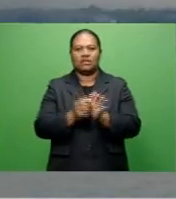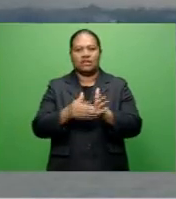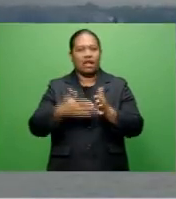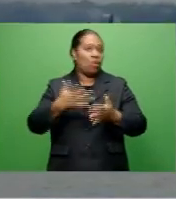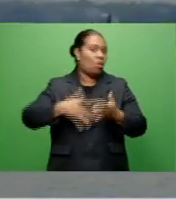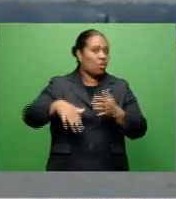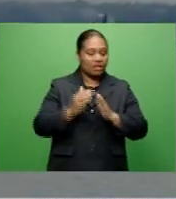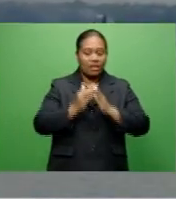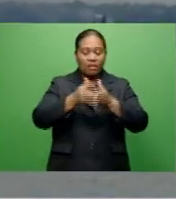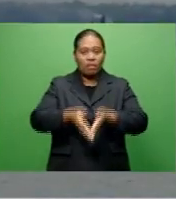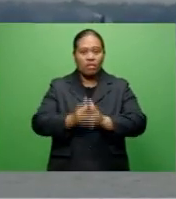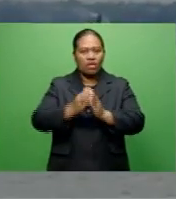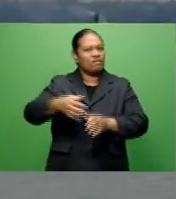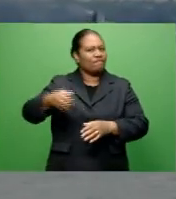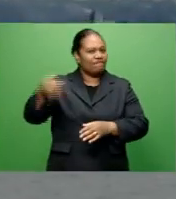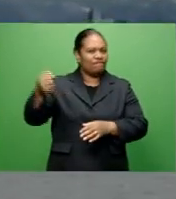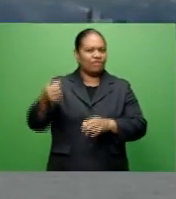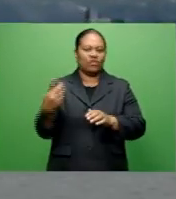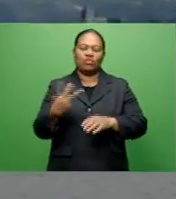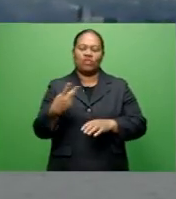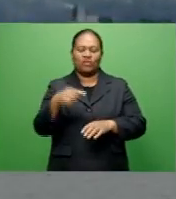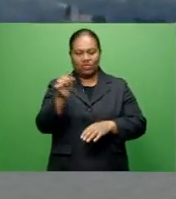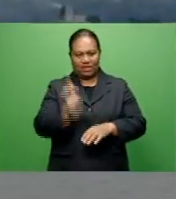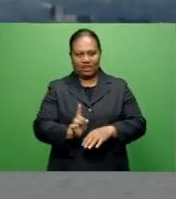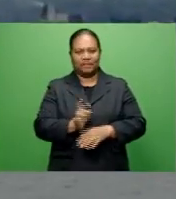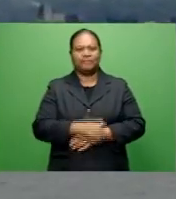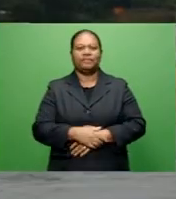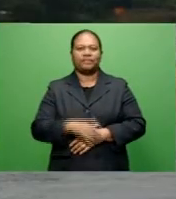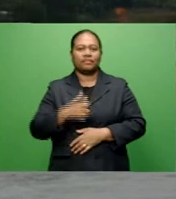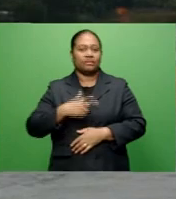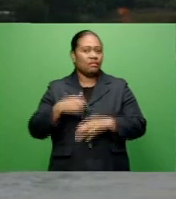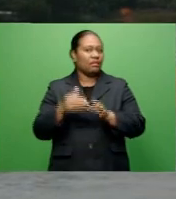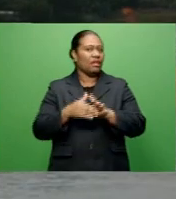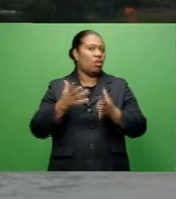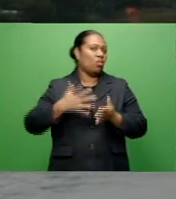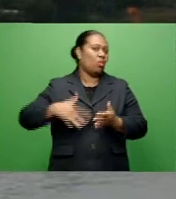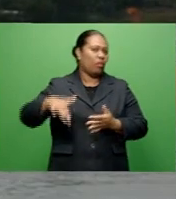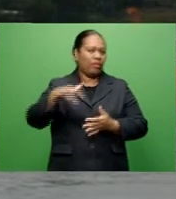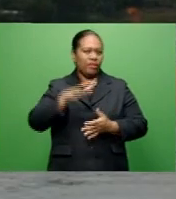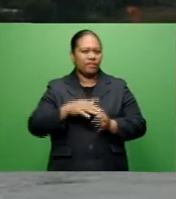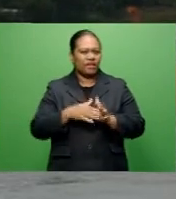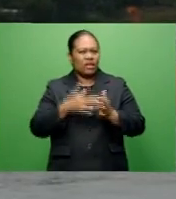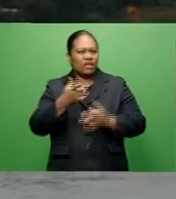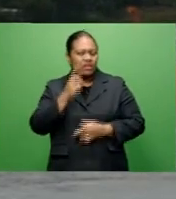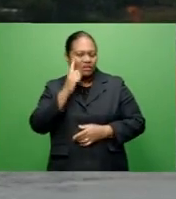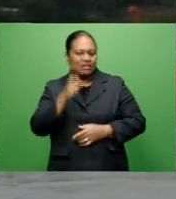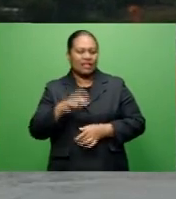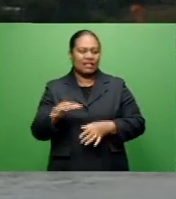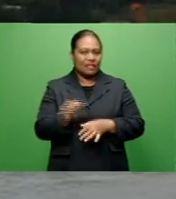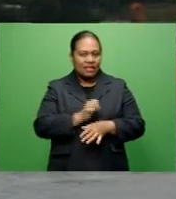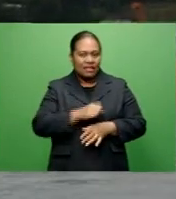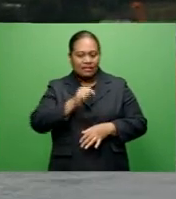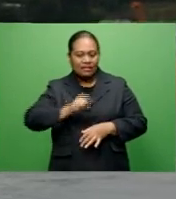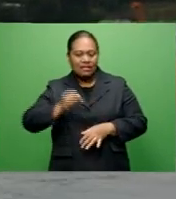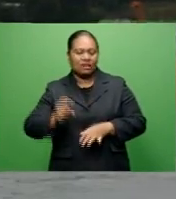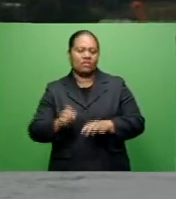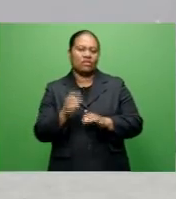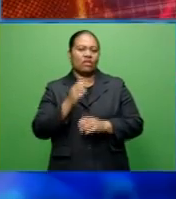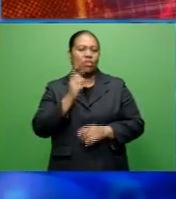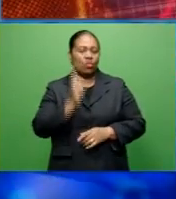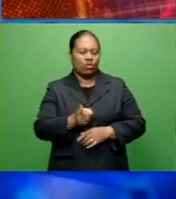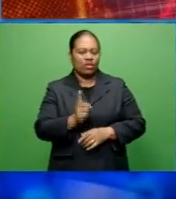operation at midday for safety. All concerned parties are taking heed of the warning and working accordingly.